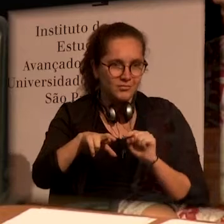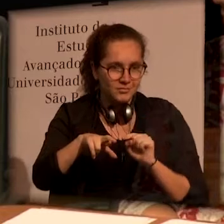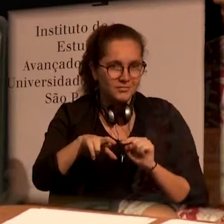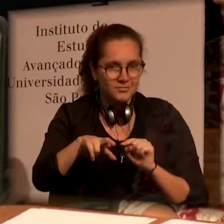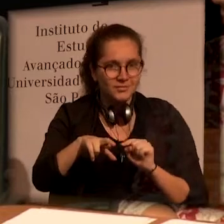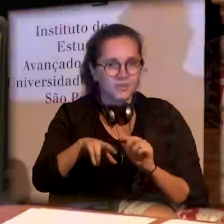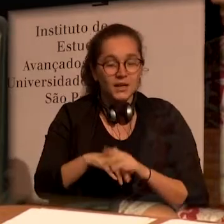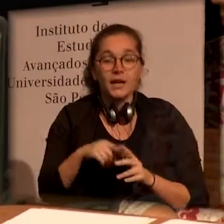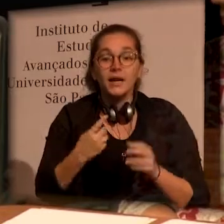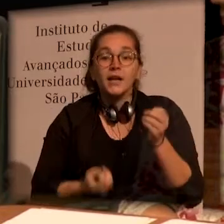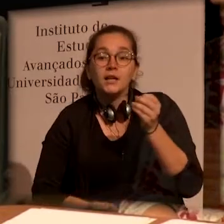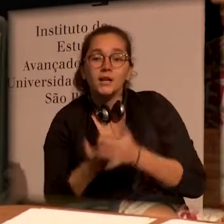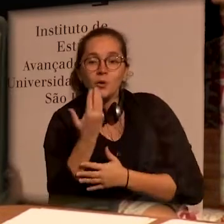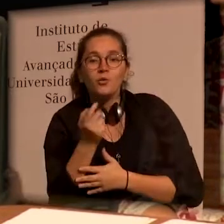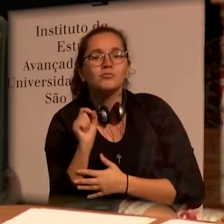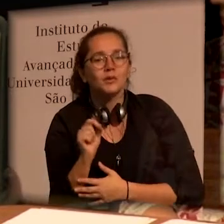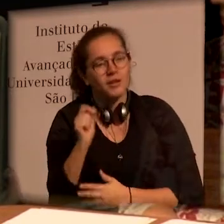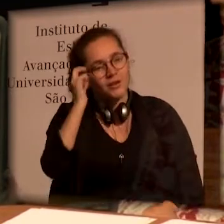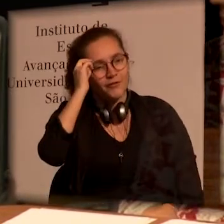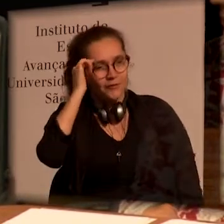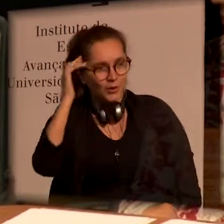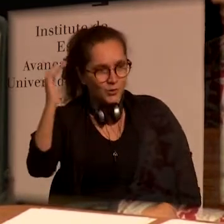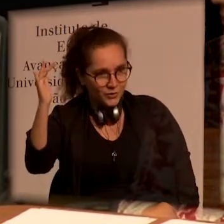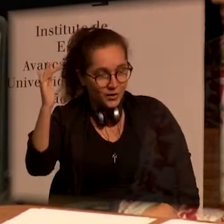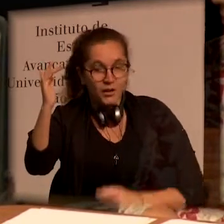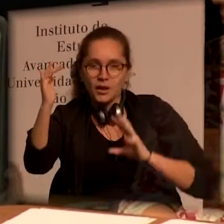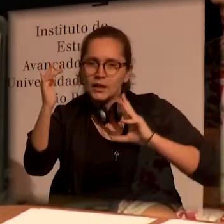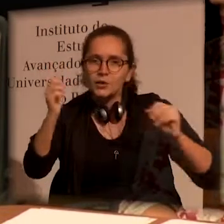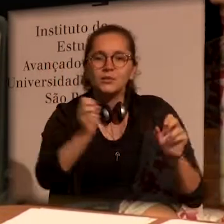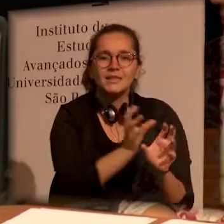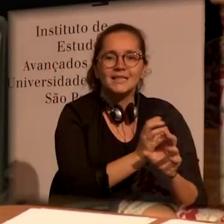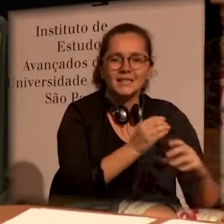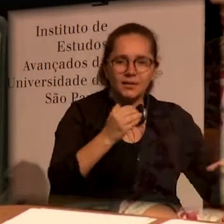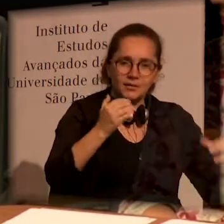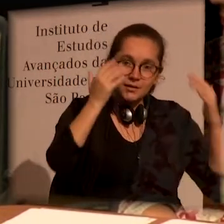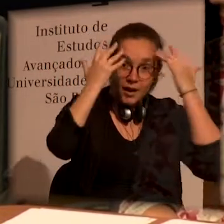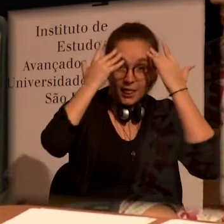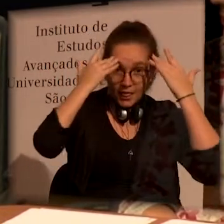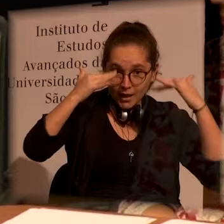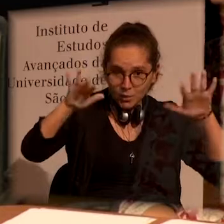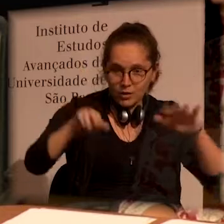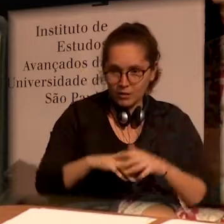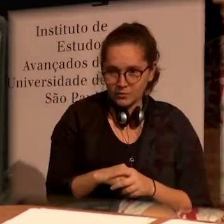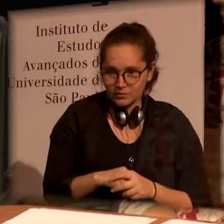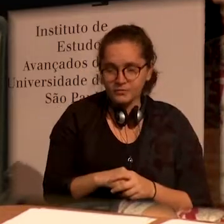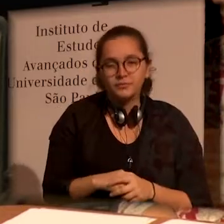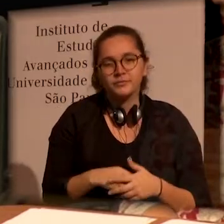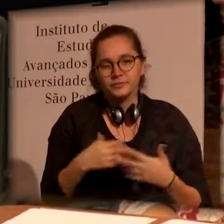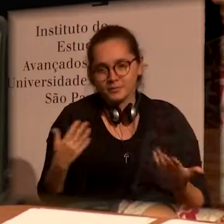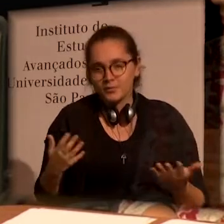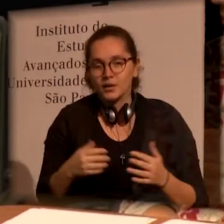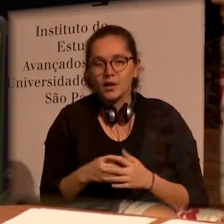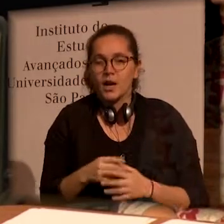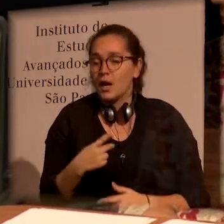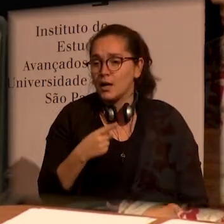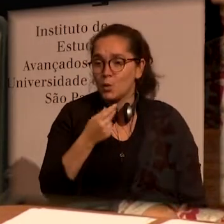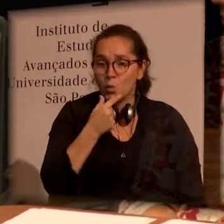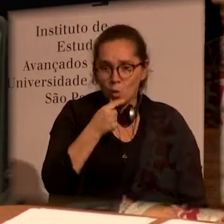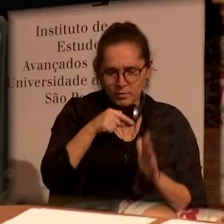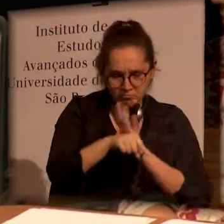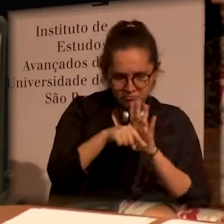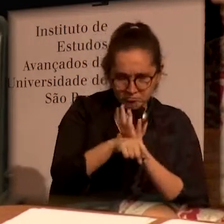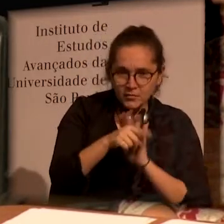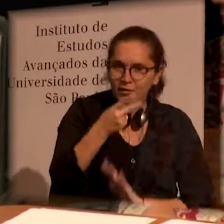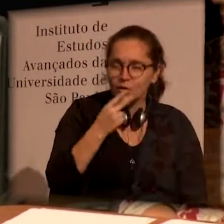on reason. And then, philosophy was created and all natural sciences were also created. And Descartes said, no,